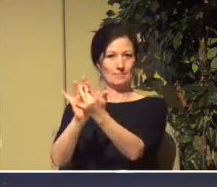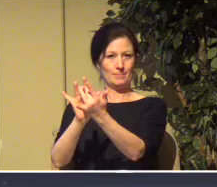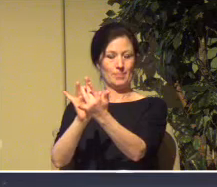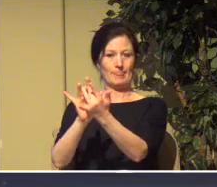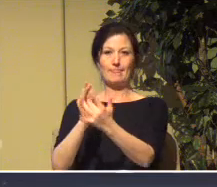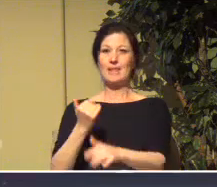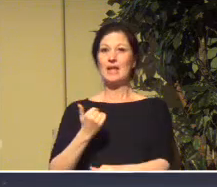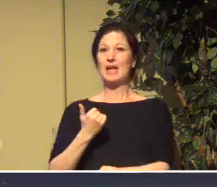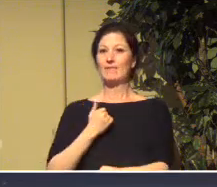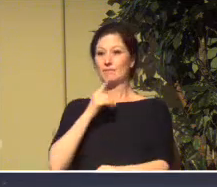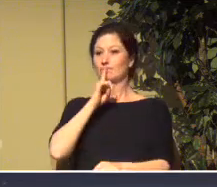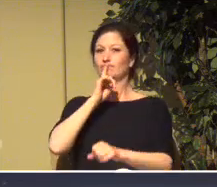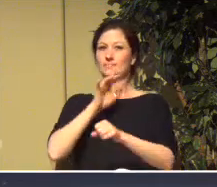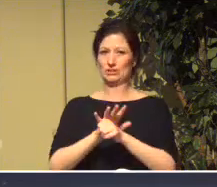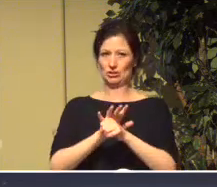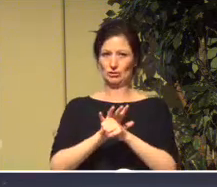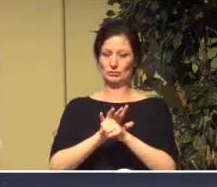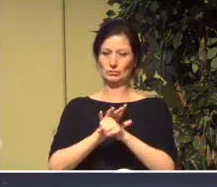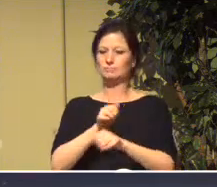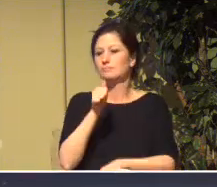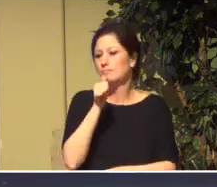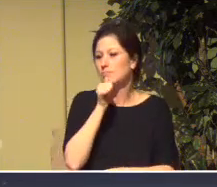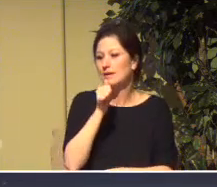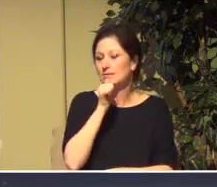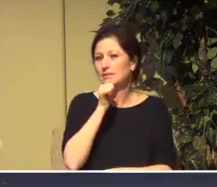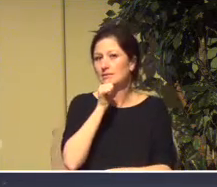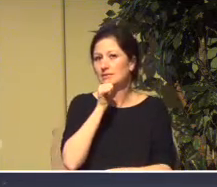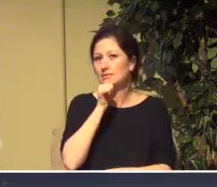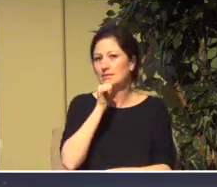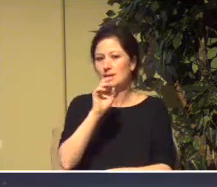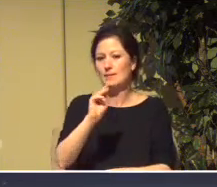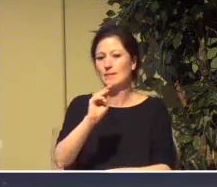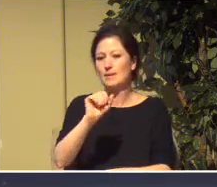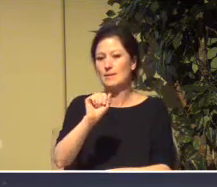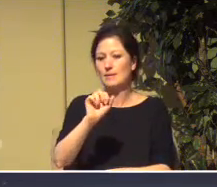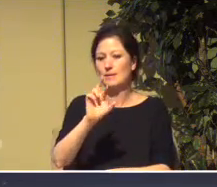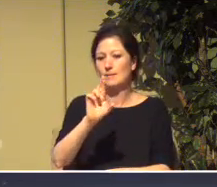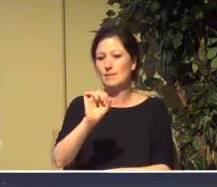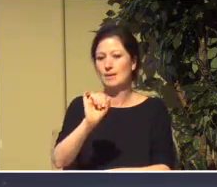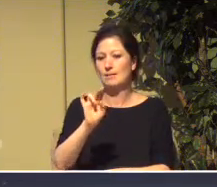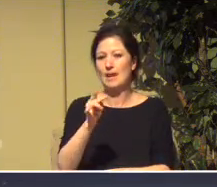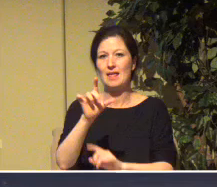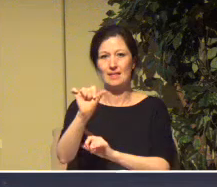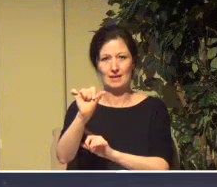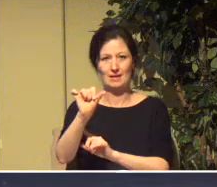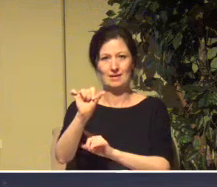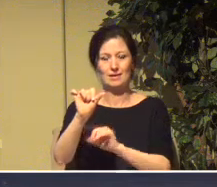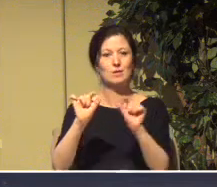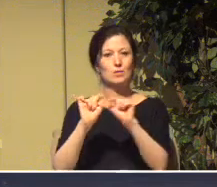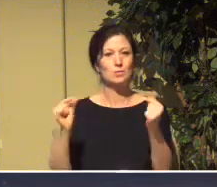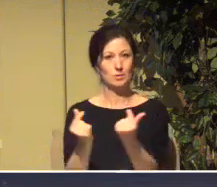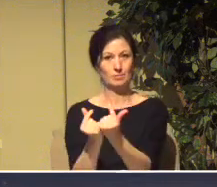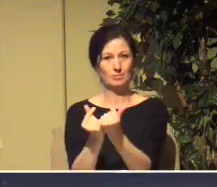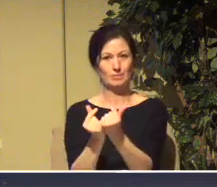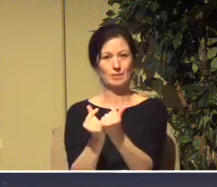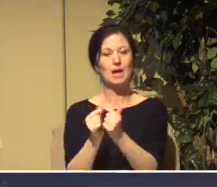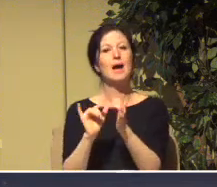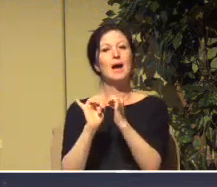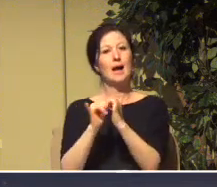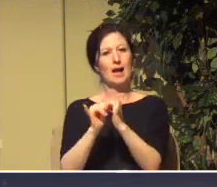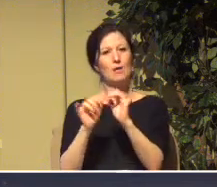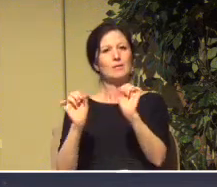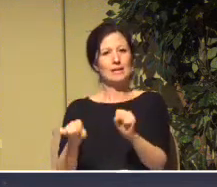official. And it's a private group then of just people who are connected to Maranatha. And it's a way to do community